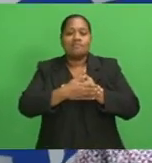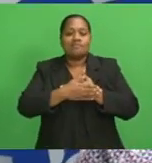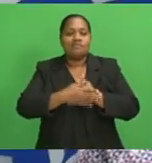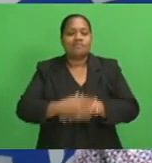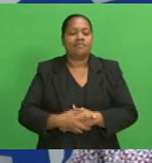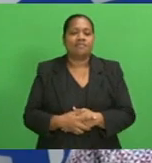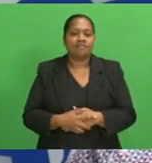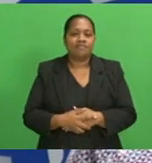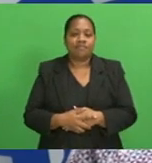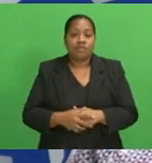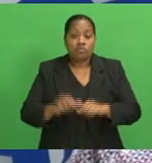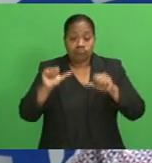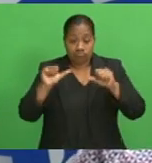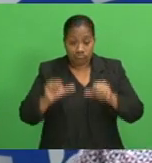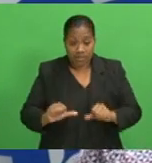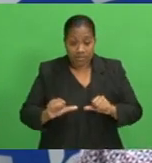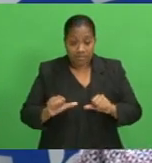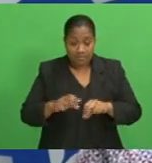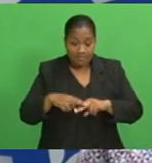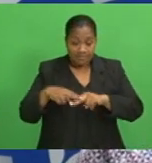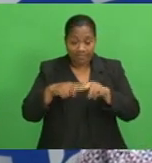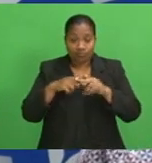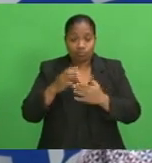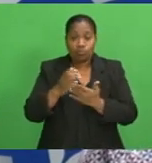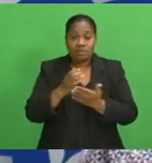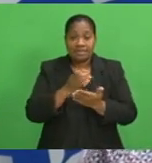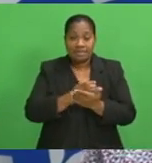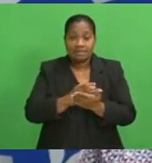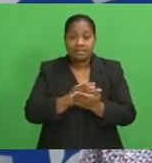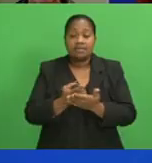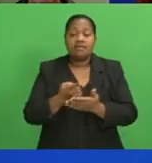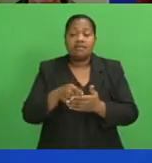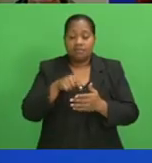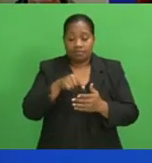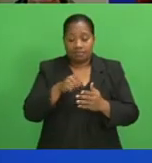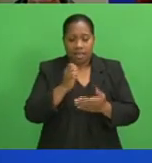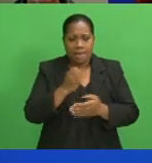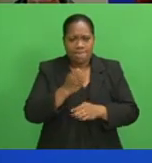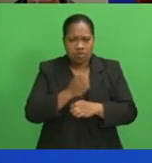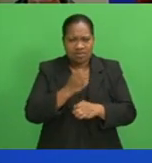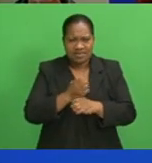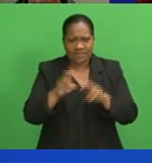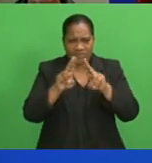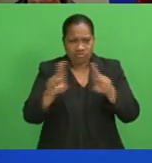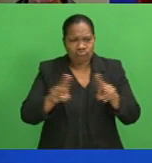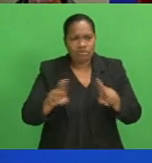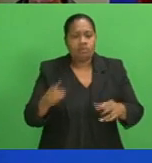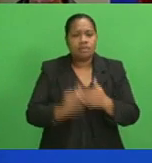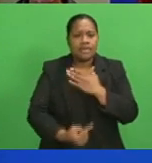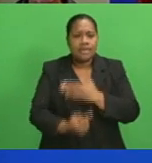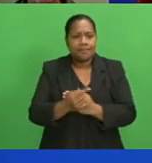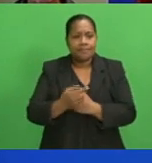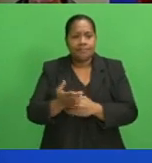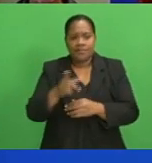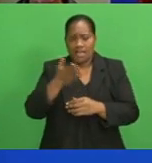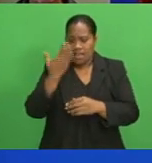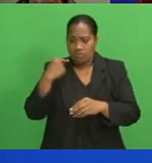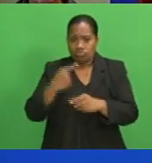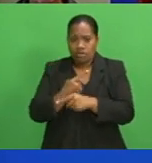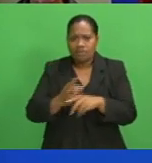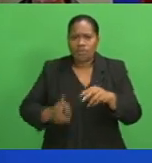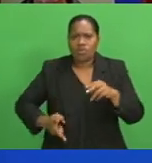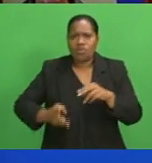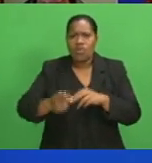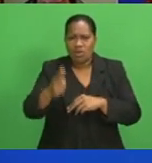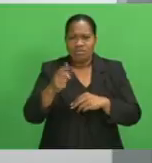Sandeep Chohan of Fiji Commerce and Employers' Federation says the webinar series they launched last week will bring great benefits